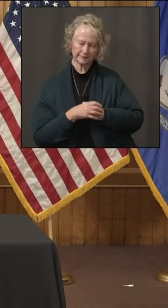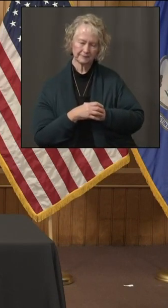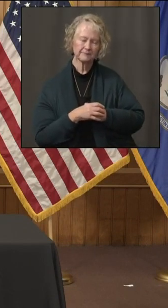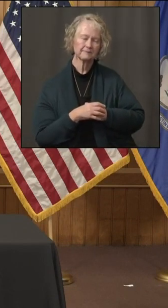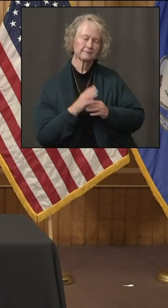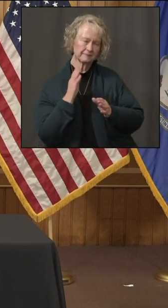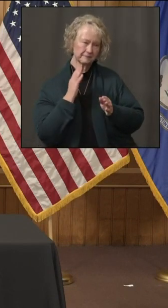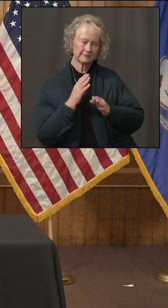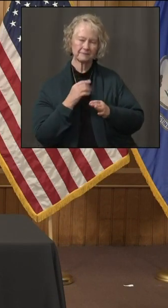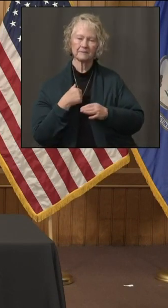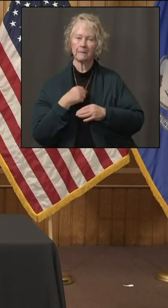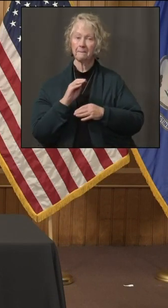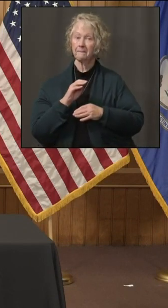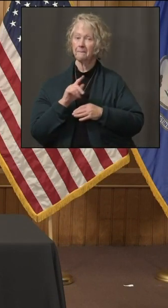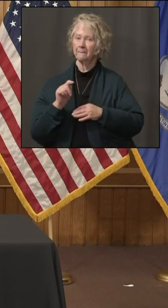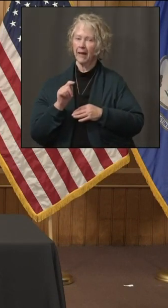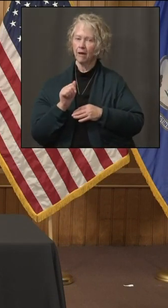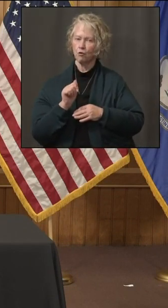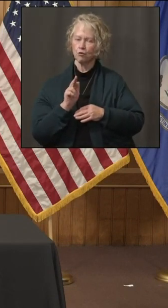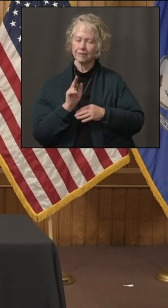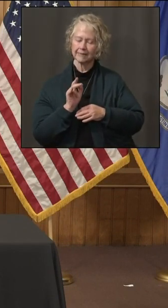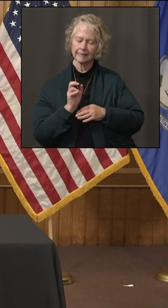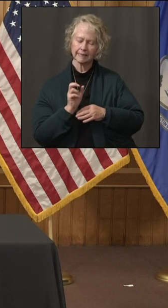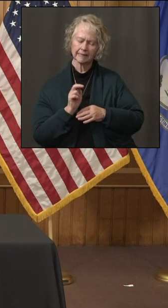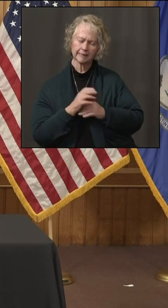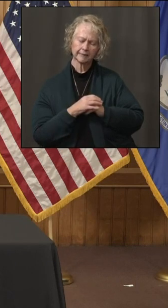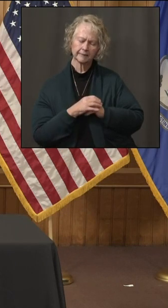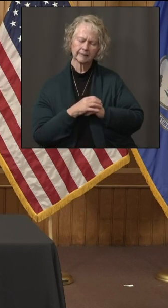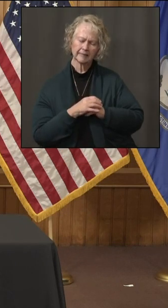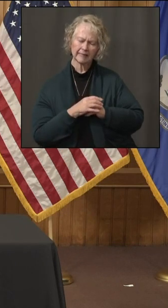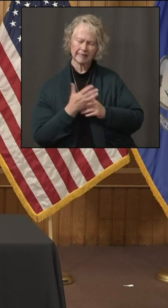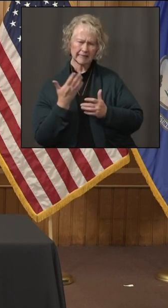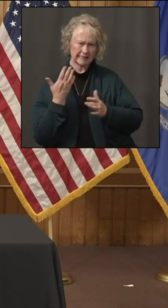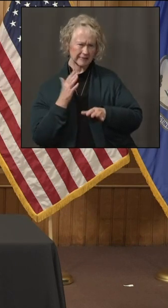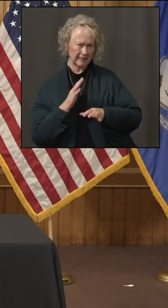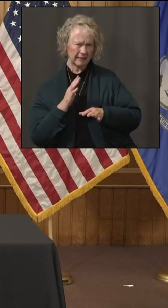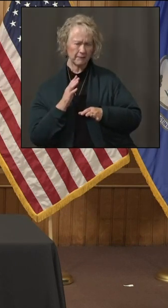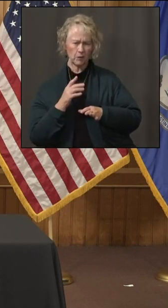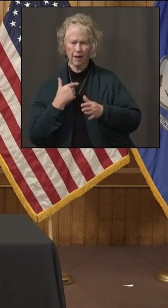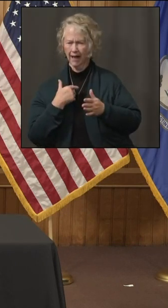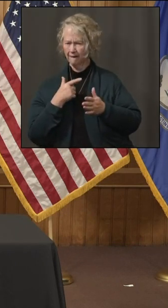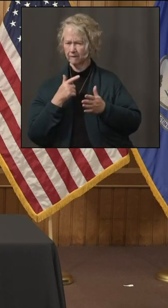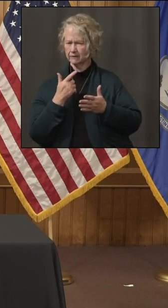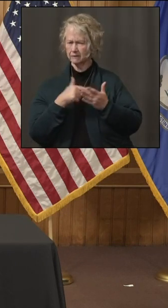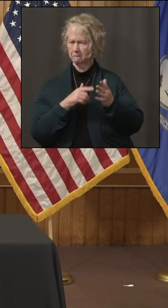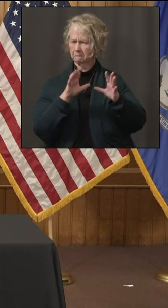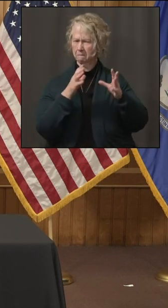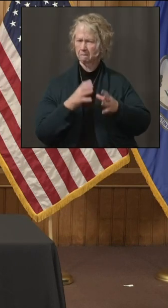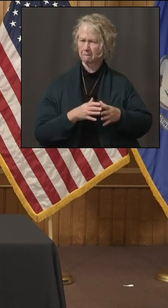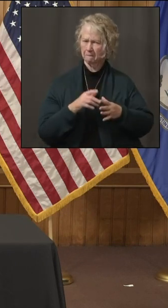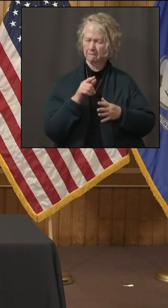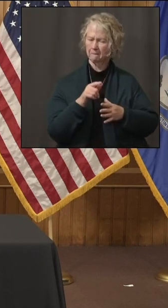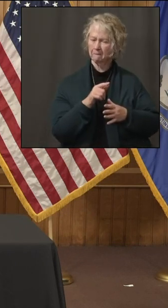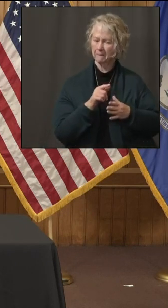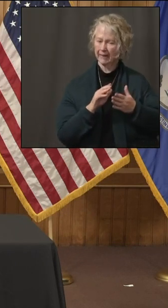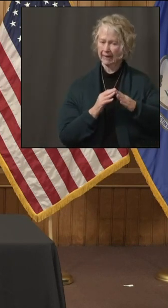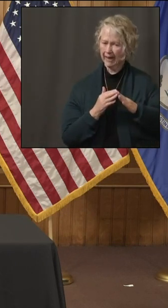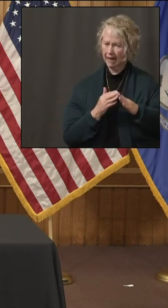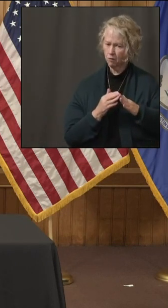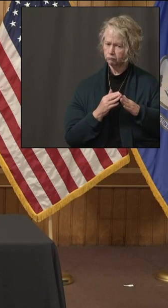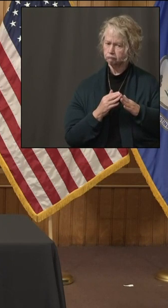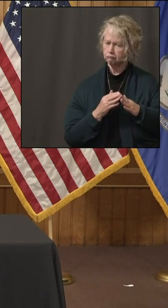Hi, Governor. Matt Austin with NBC Connecticut. It looks like we've got about a quarter of towns that now fall underneath that red alert.